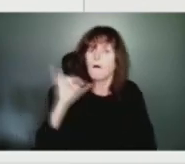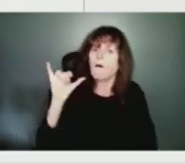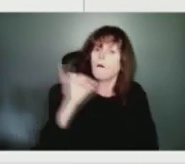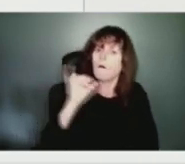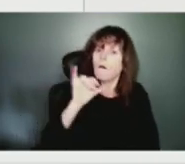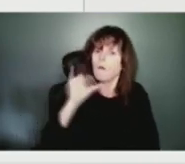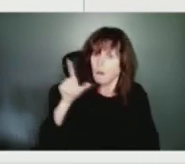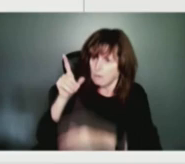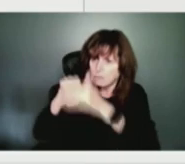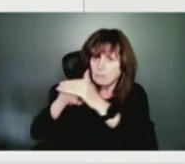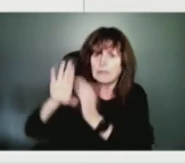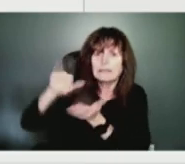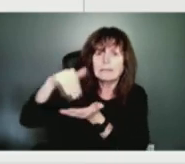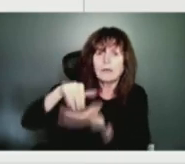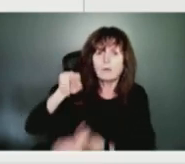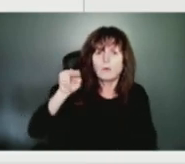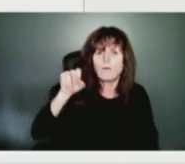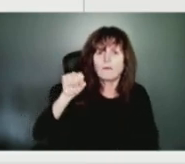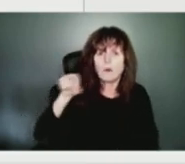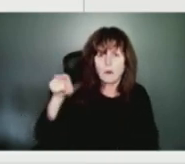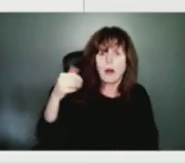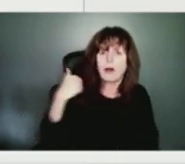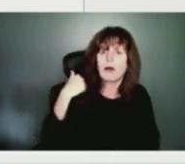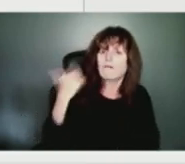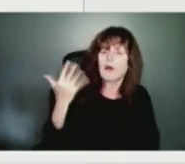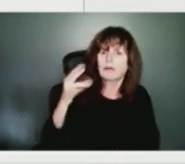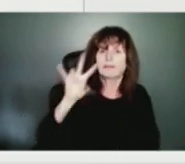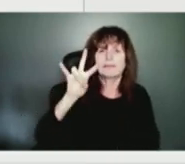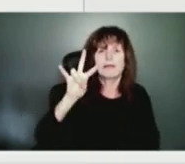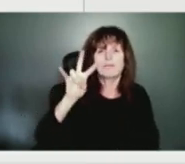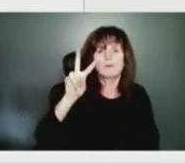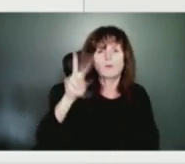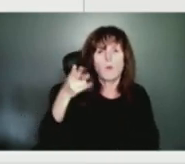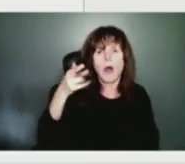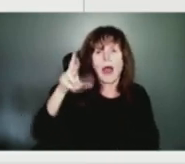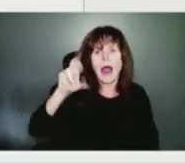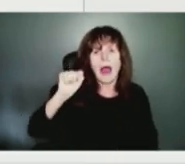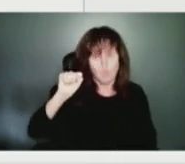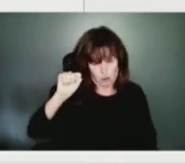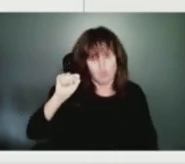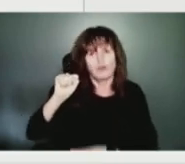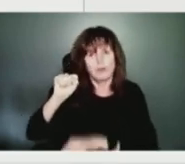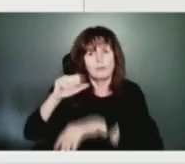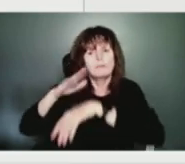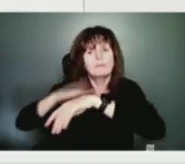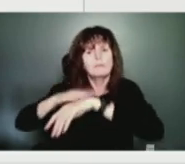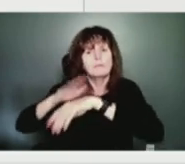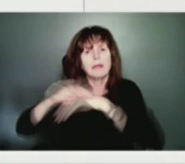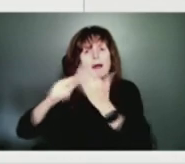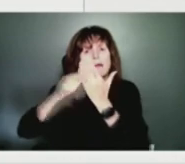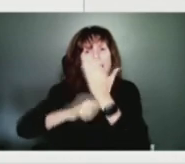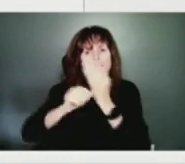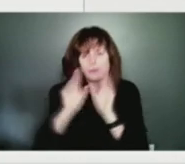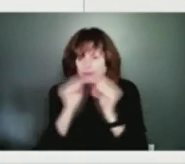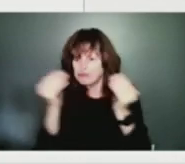-hour preparedness guide that will provide some information on how to build a kit and things that you should have on hand.